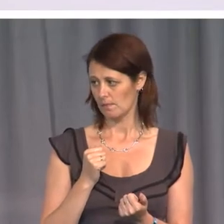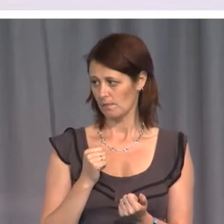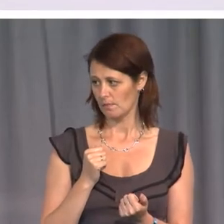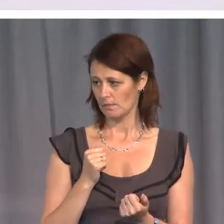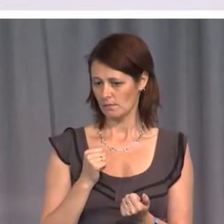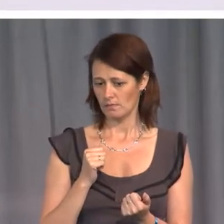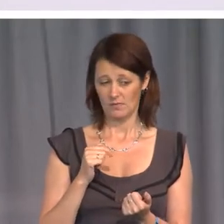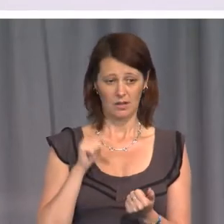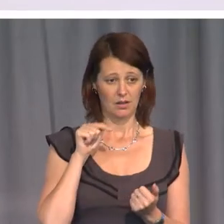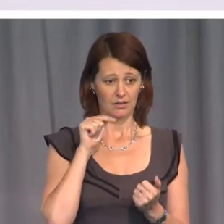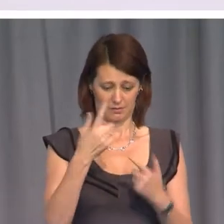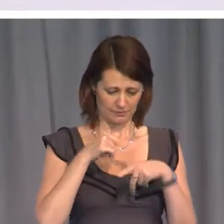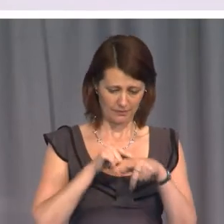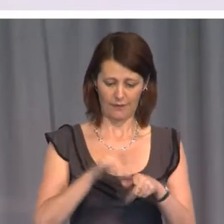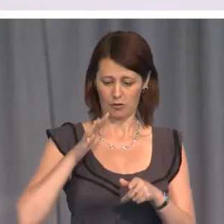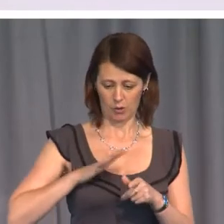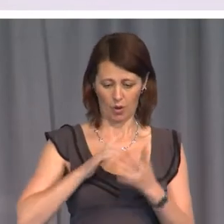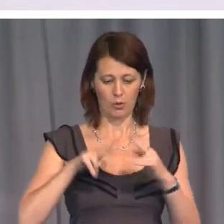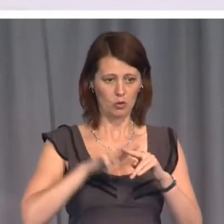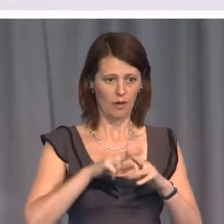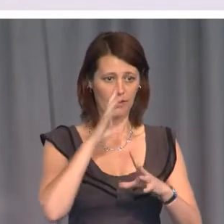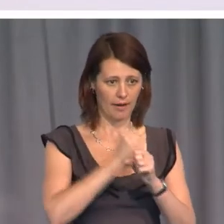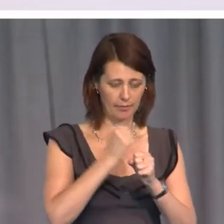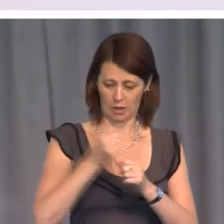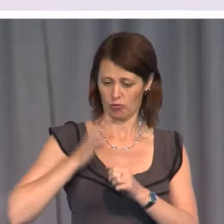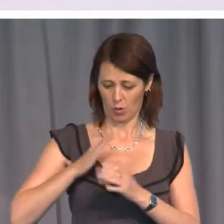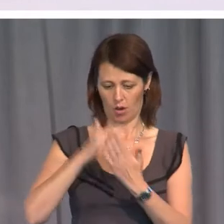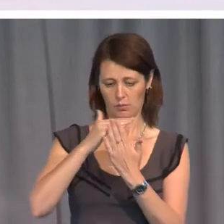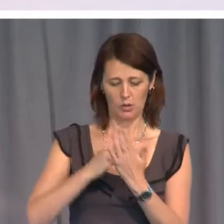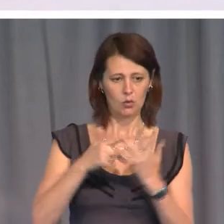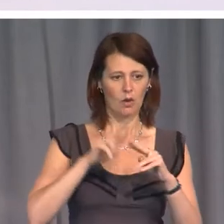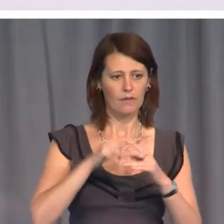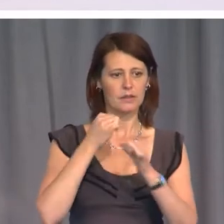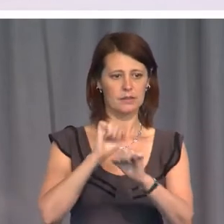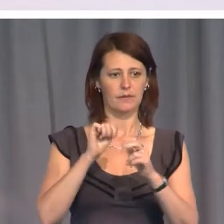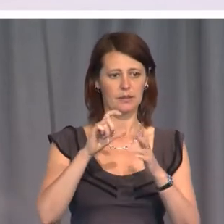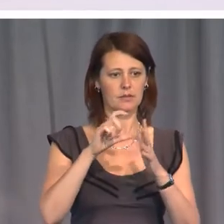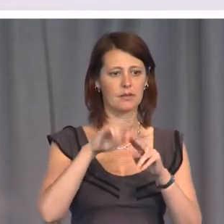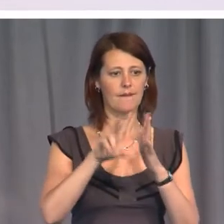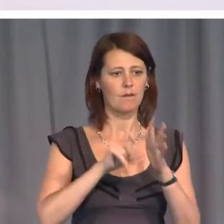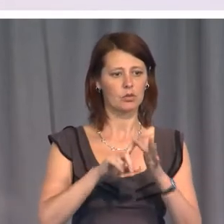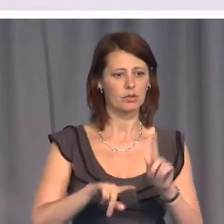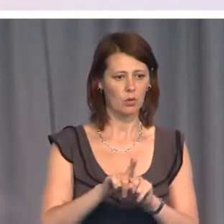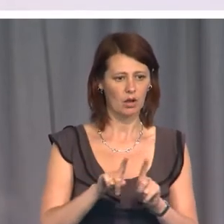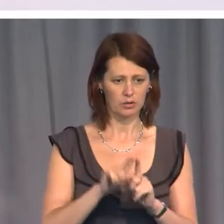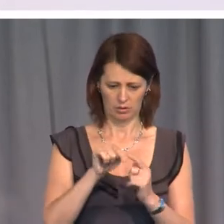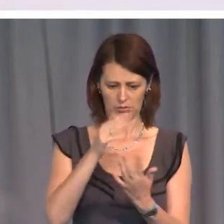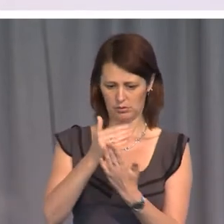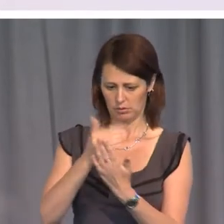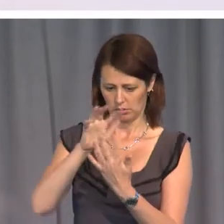and the requirements of the Defence Force for obtaining electronic intelligence. So,